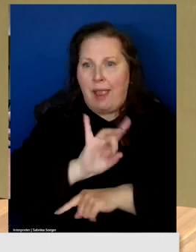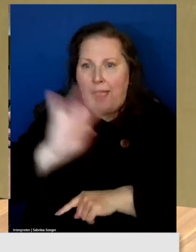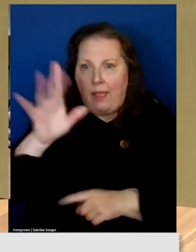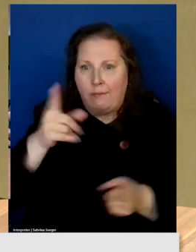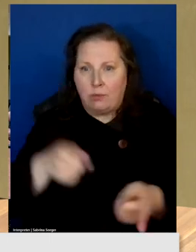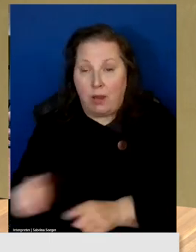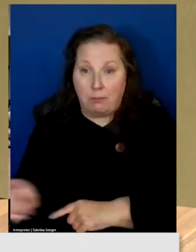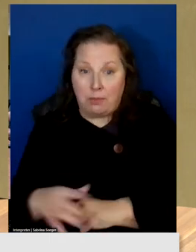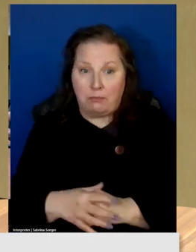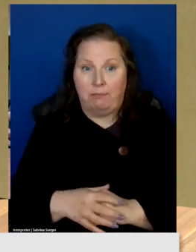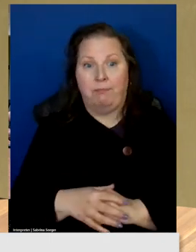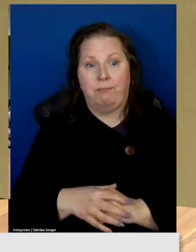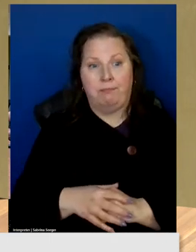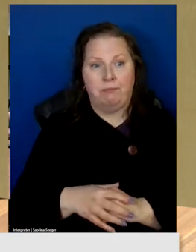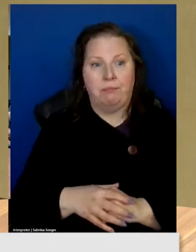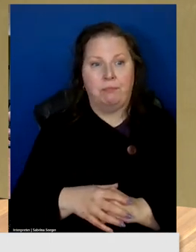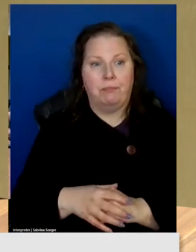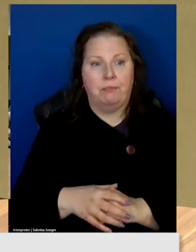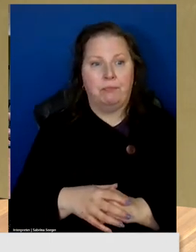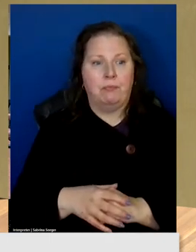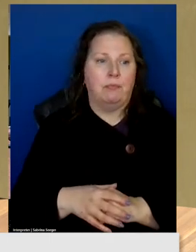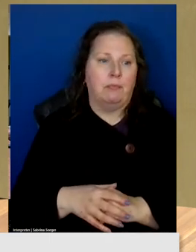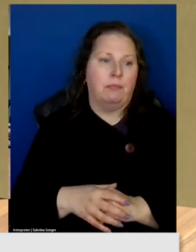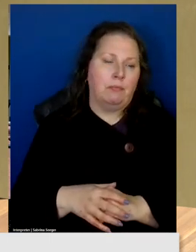uh,